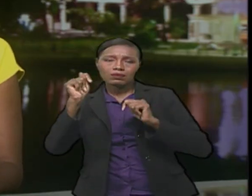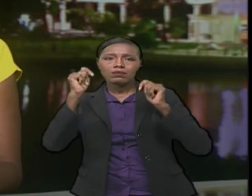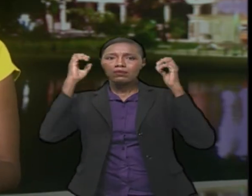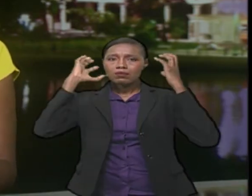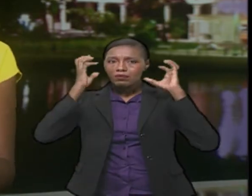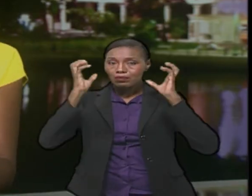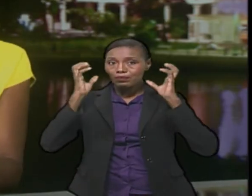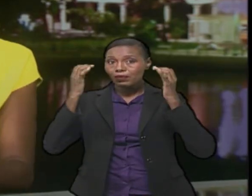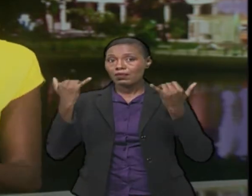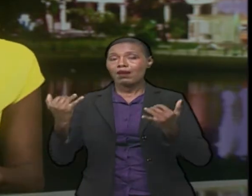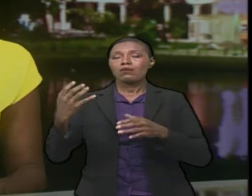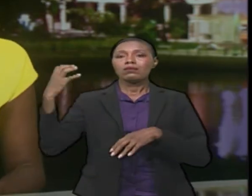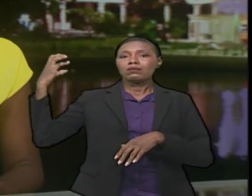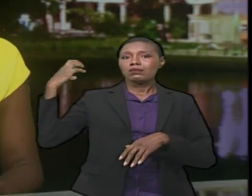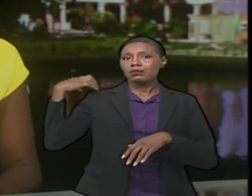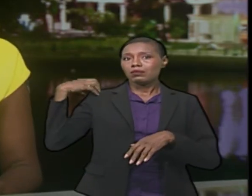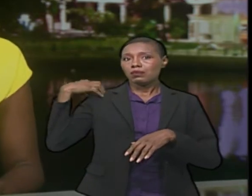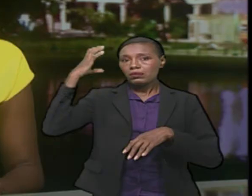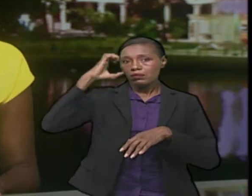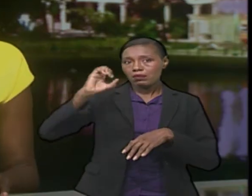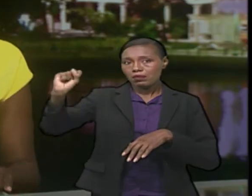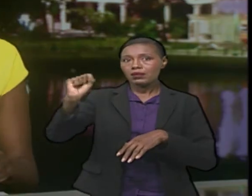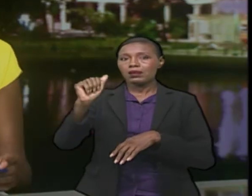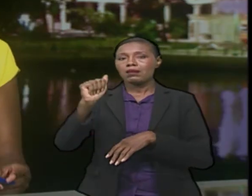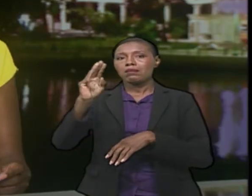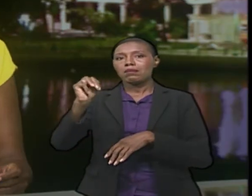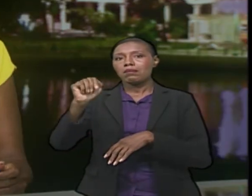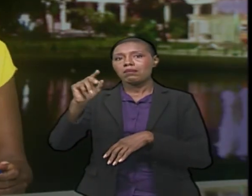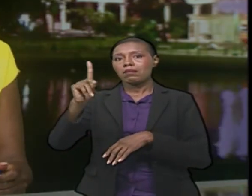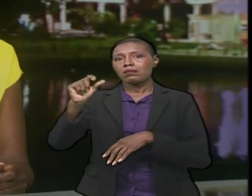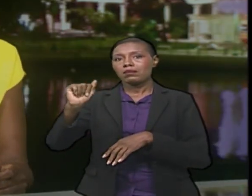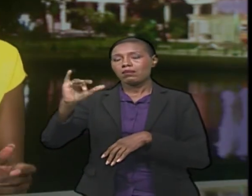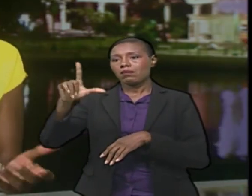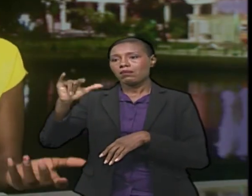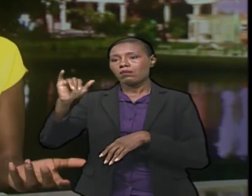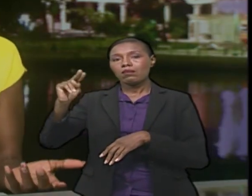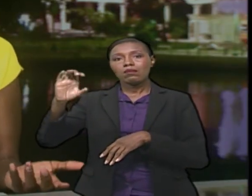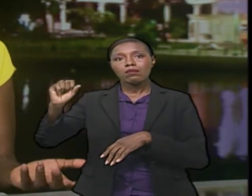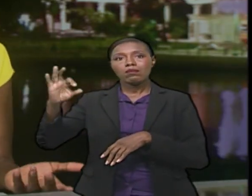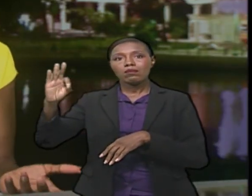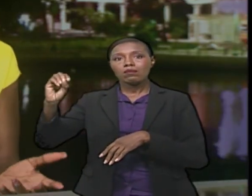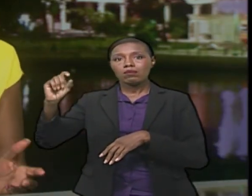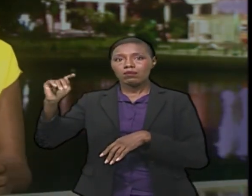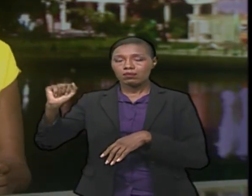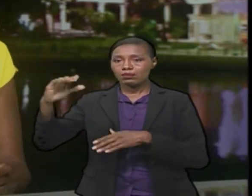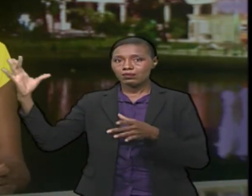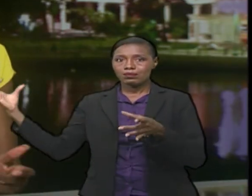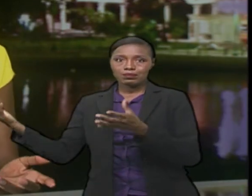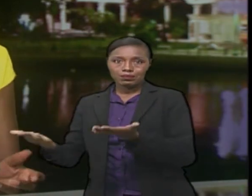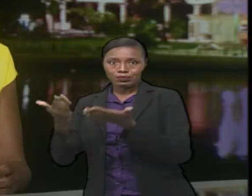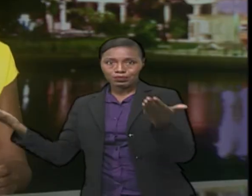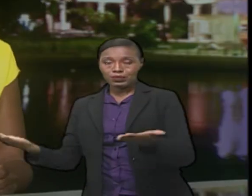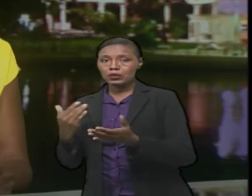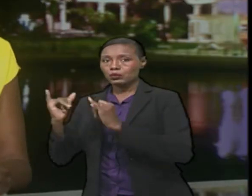interim president of the BAJ, Amanda Lynch Foster, joins us live now. Amanda, it's not under the best of circumstances,